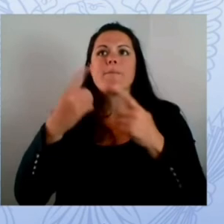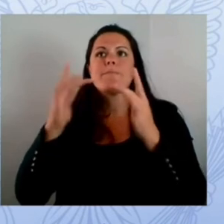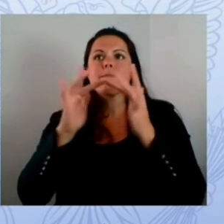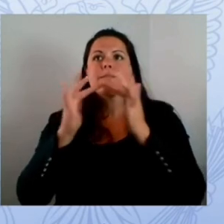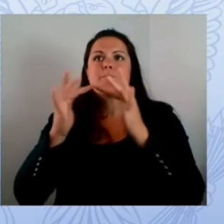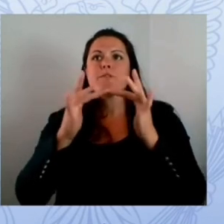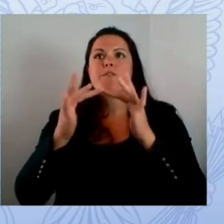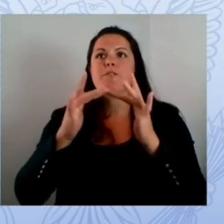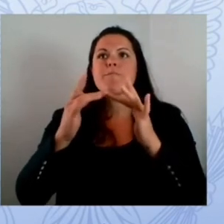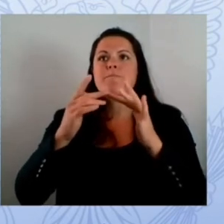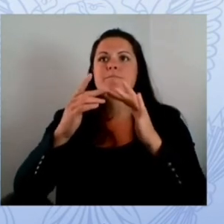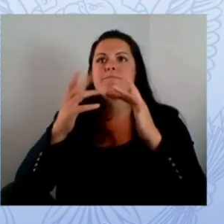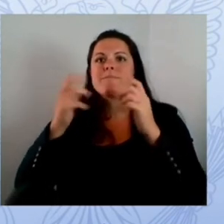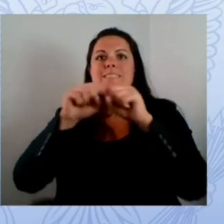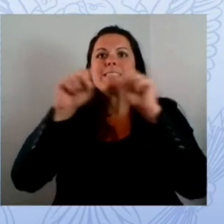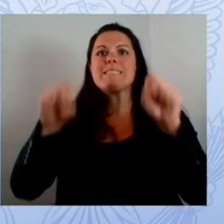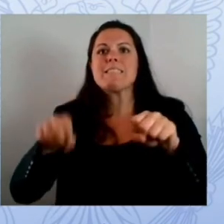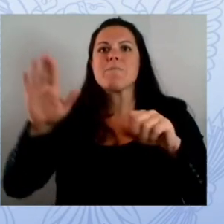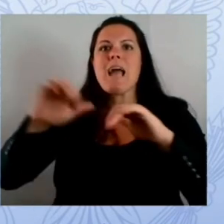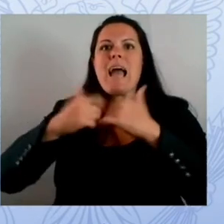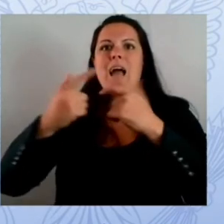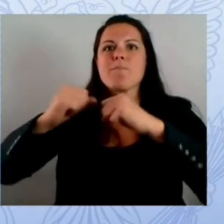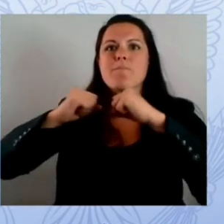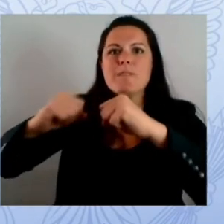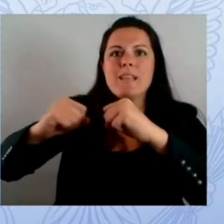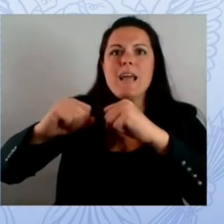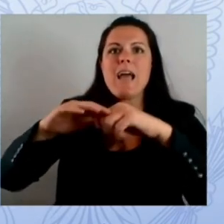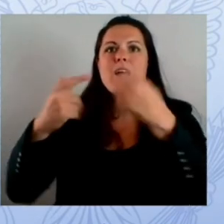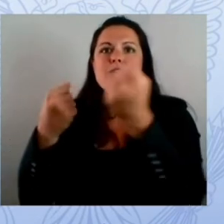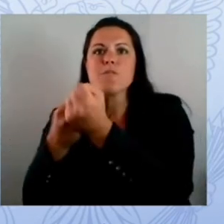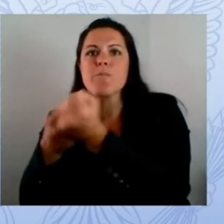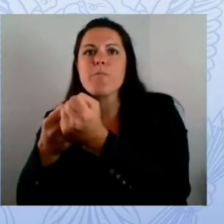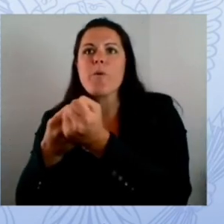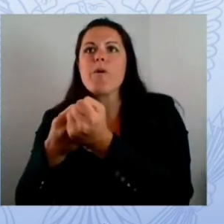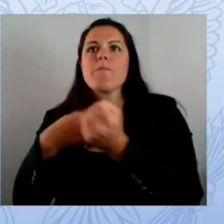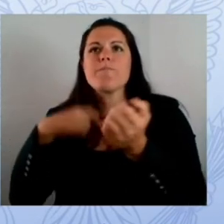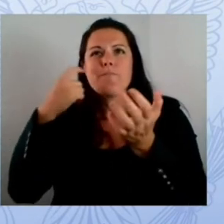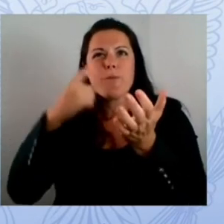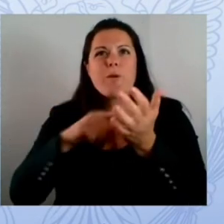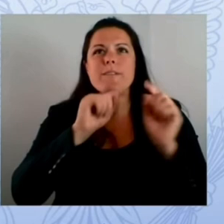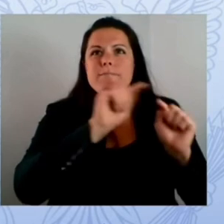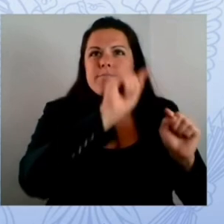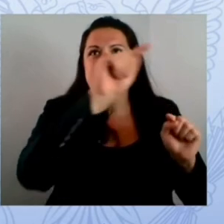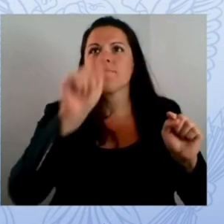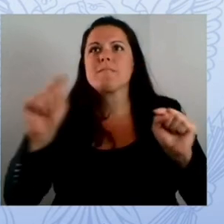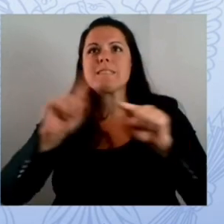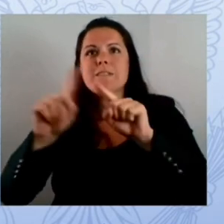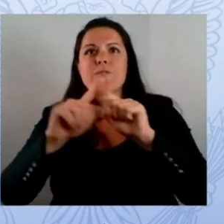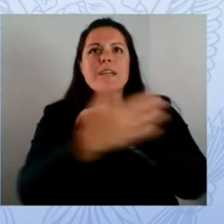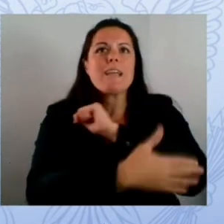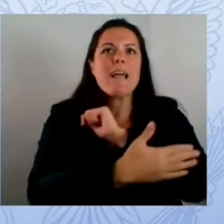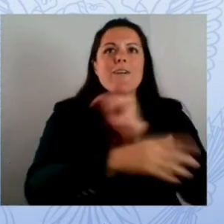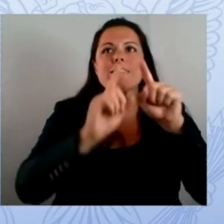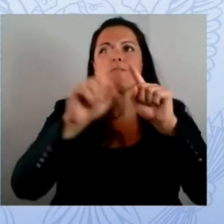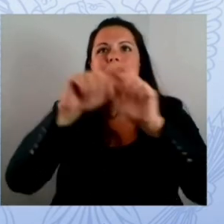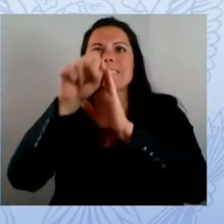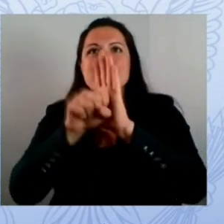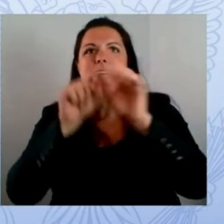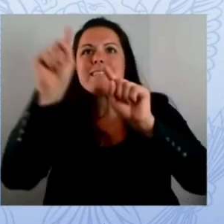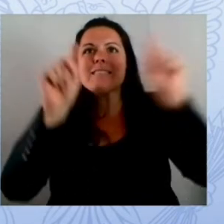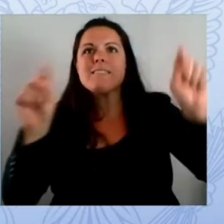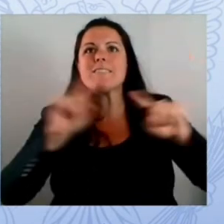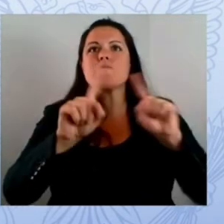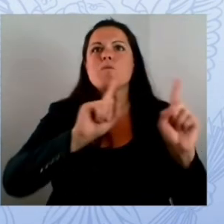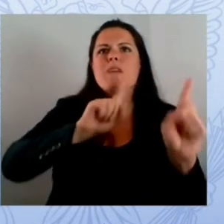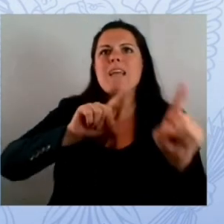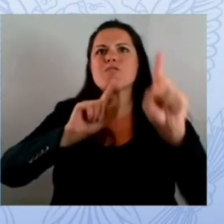from counties from districts from leaders across the country we put it in one place for you one stop shop one place to go it's not the end-all be-all but